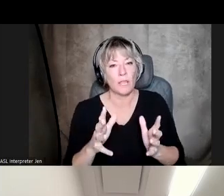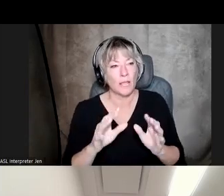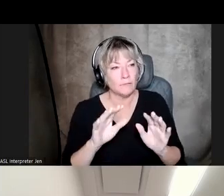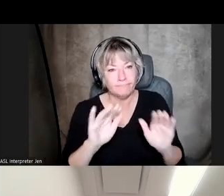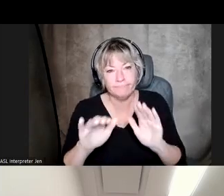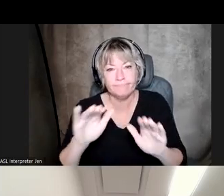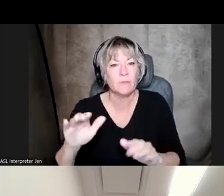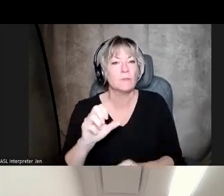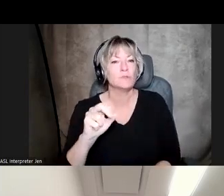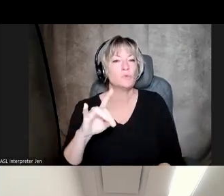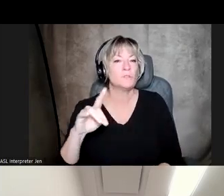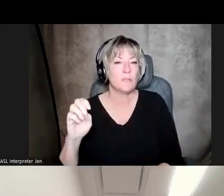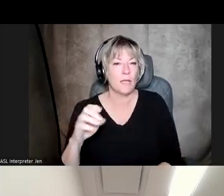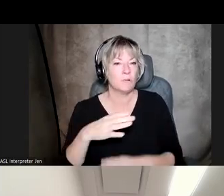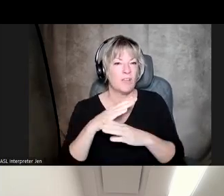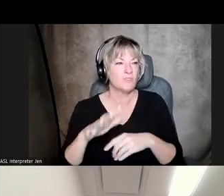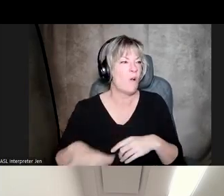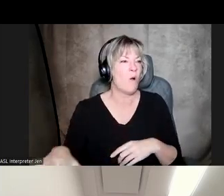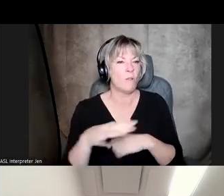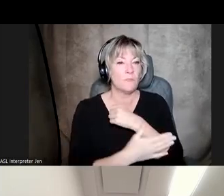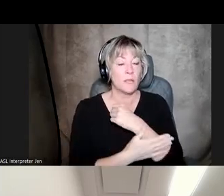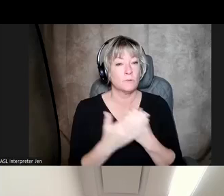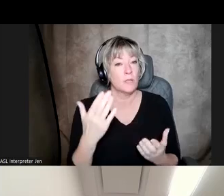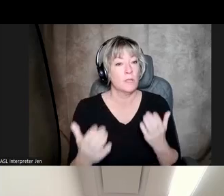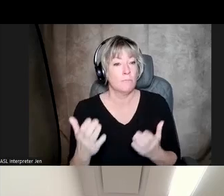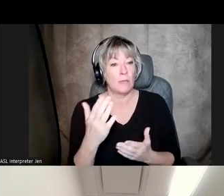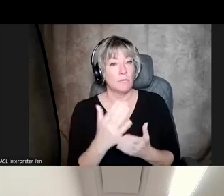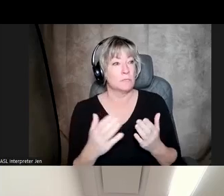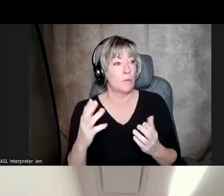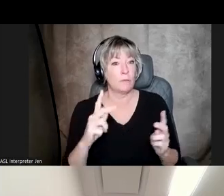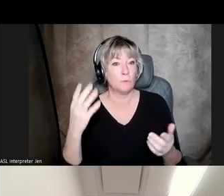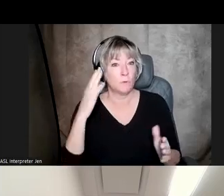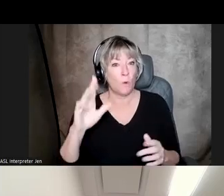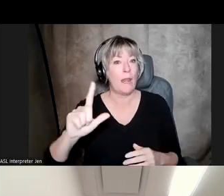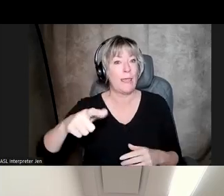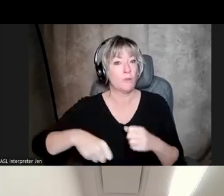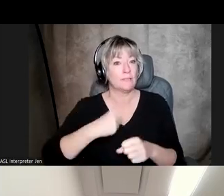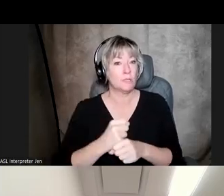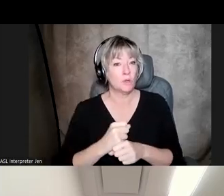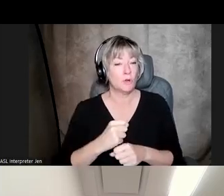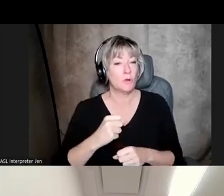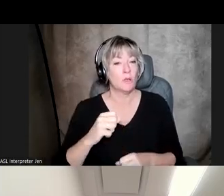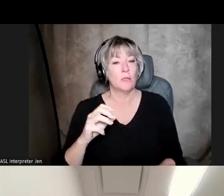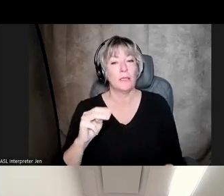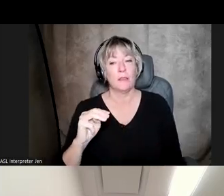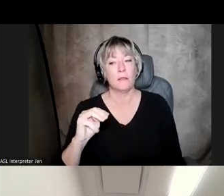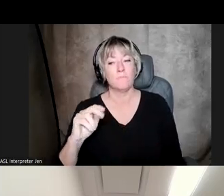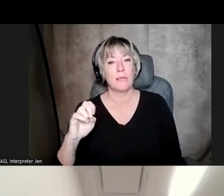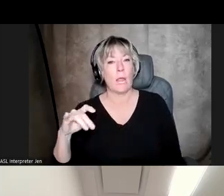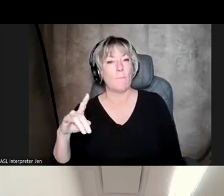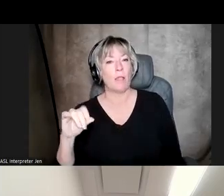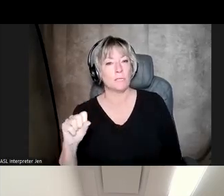across the country. And for those who may not be aware of it, later this year in November in Minneapolis, the International